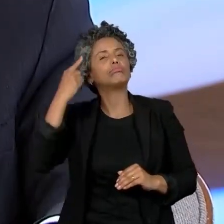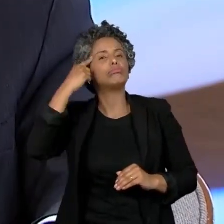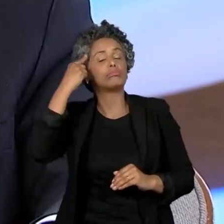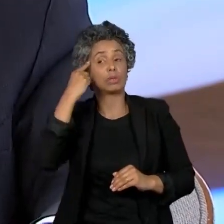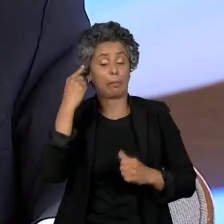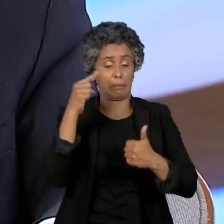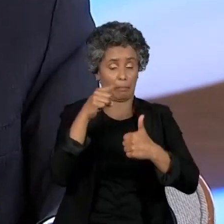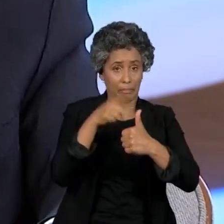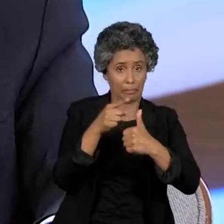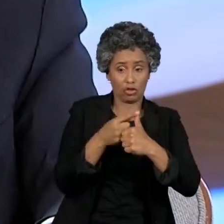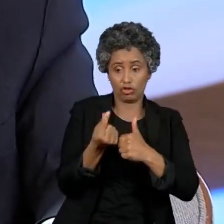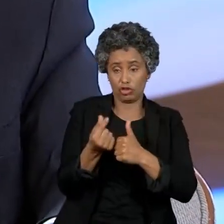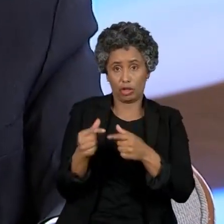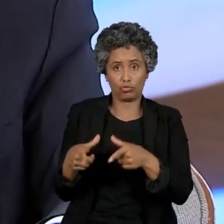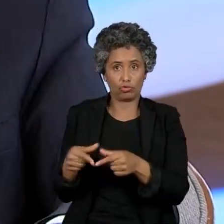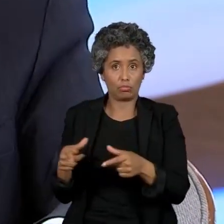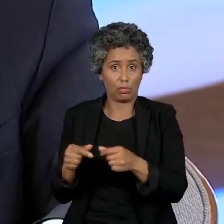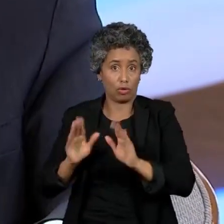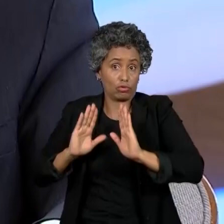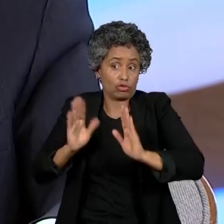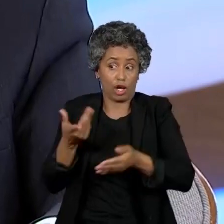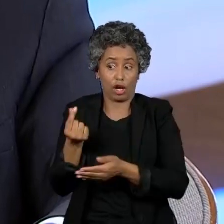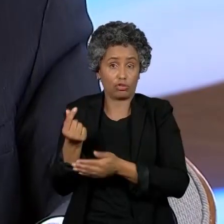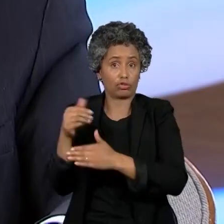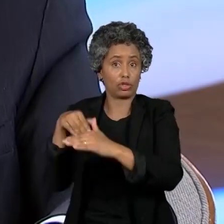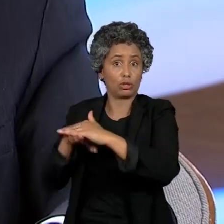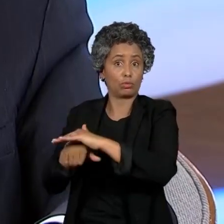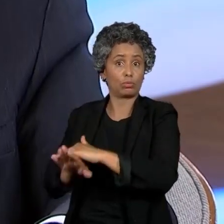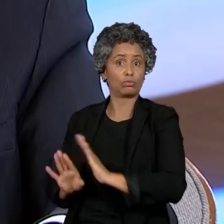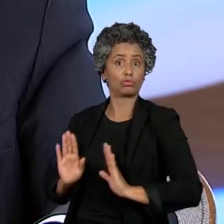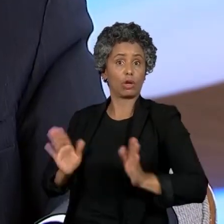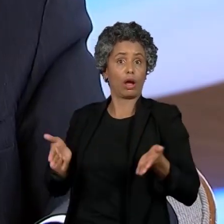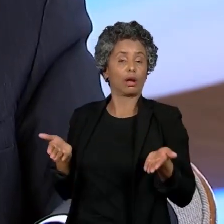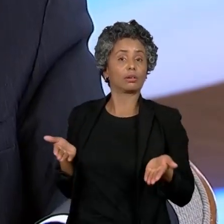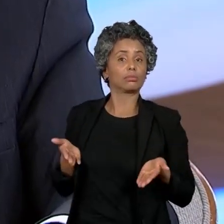the yuan, the RMB, is already a reserve currency.